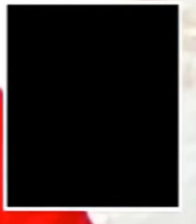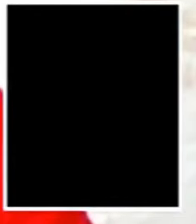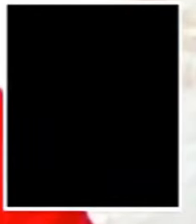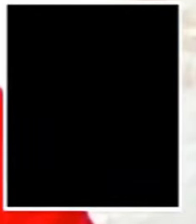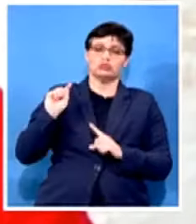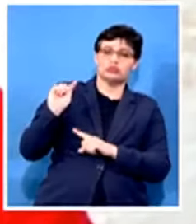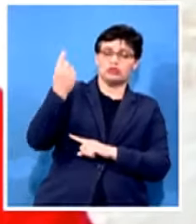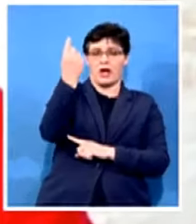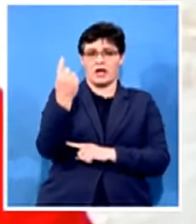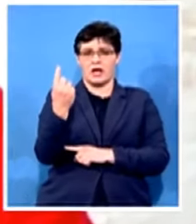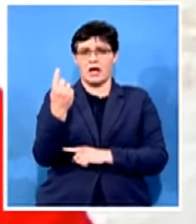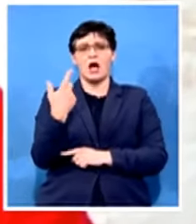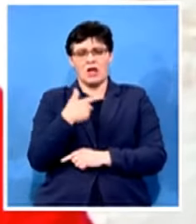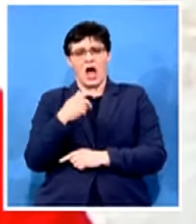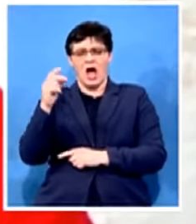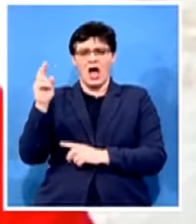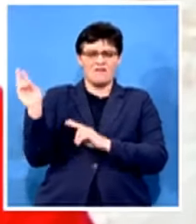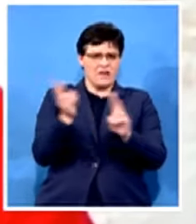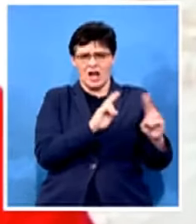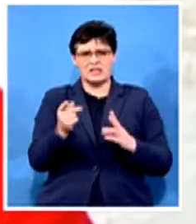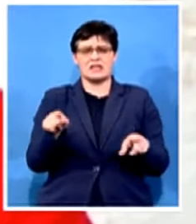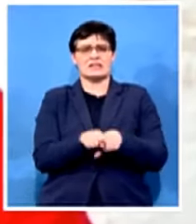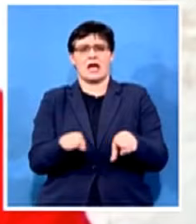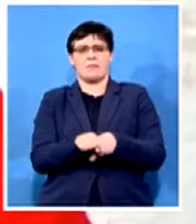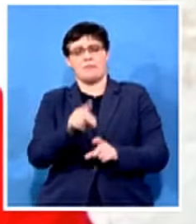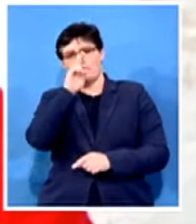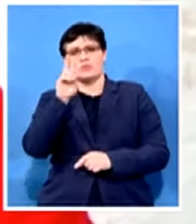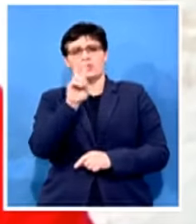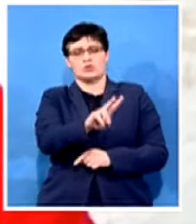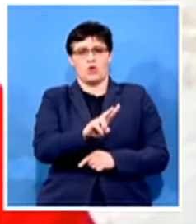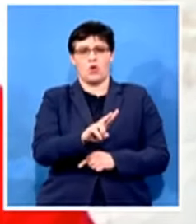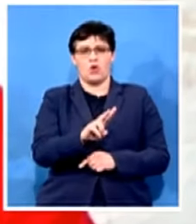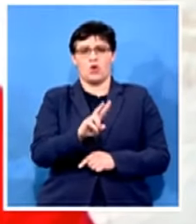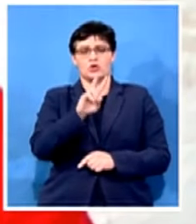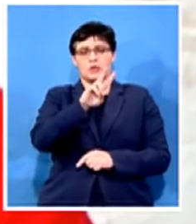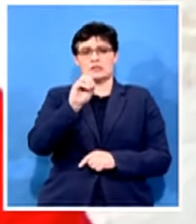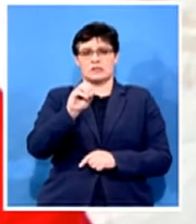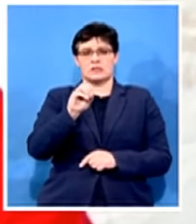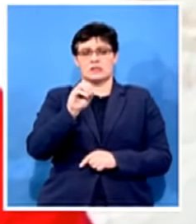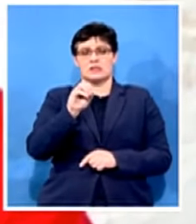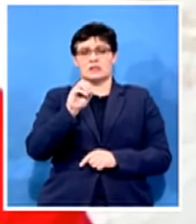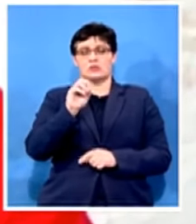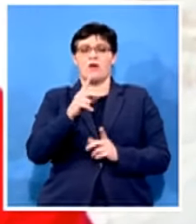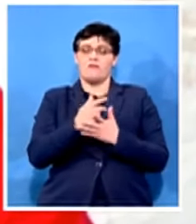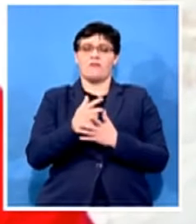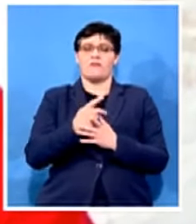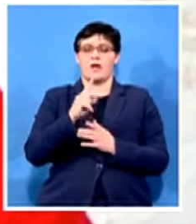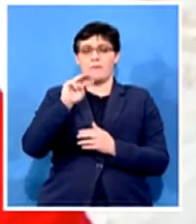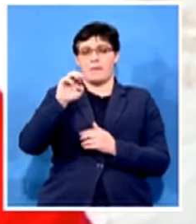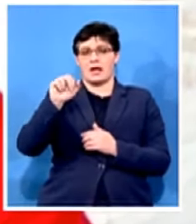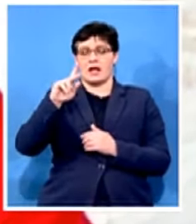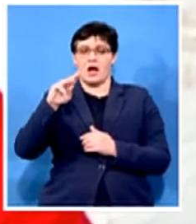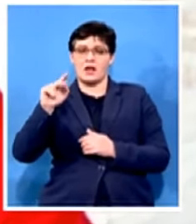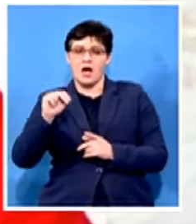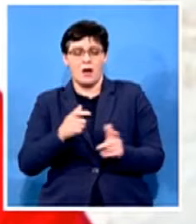such as the one that we saw in 2012 in americana they are met with tear gas rubber bullets and sometimes